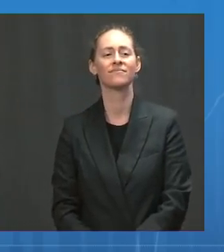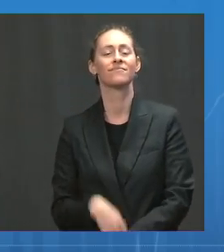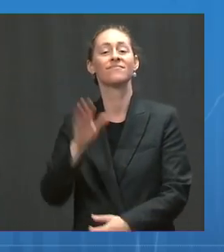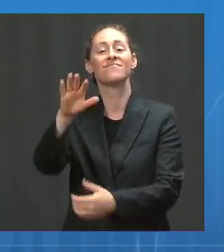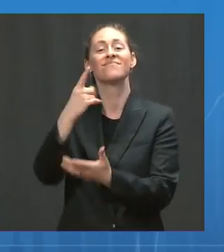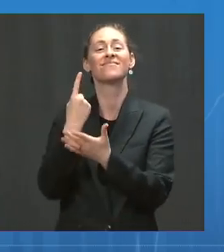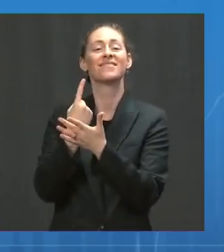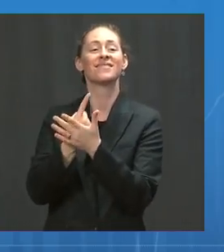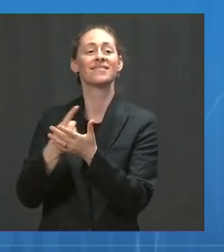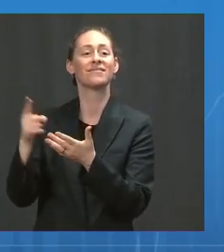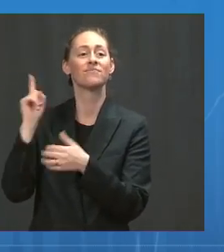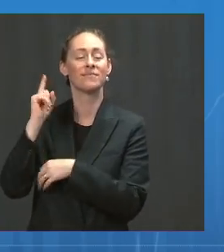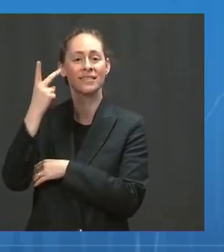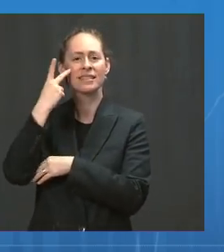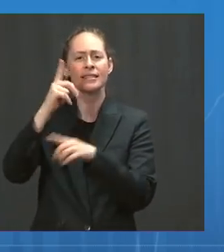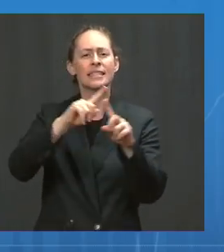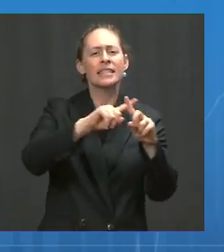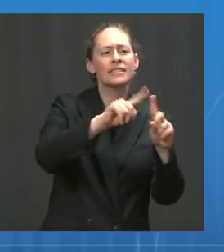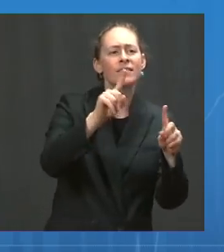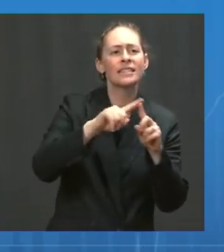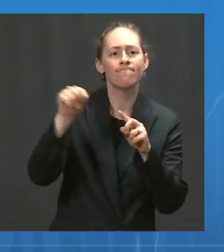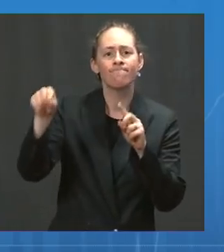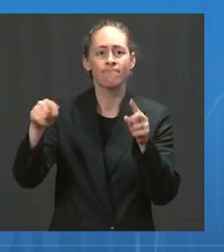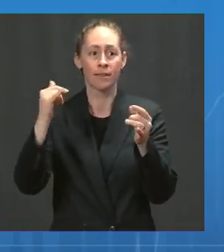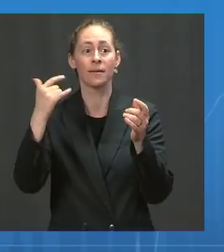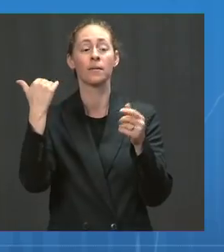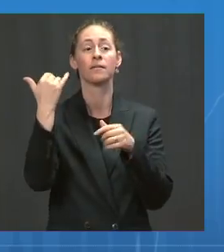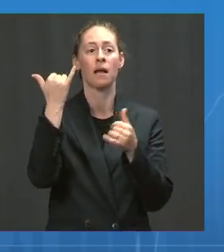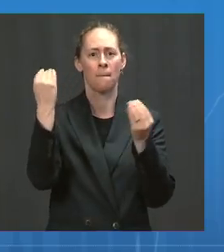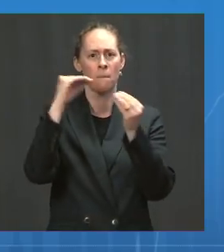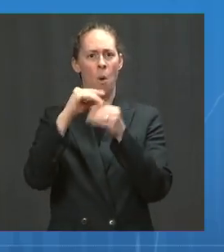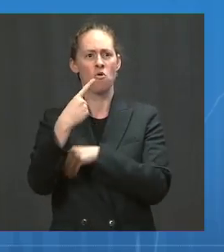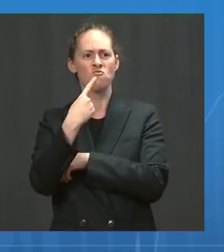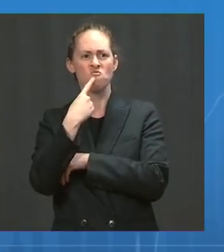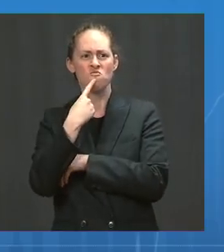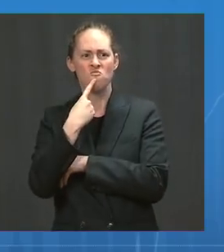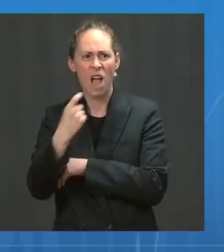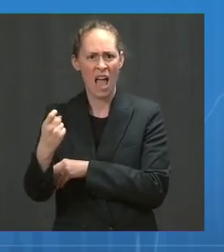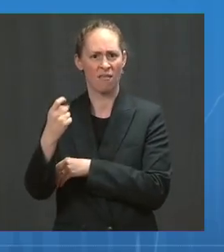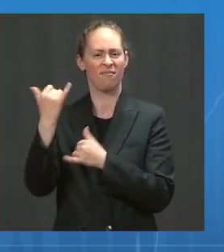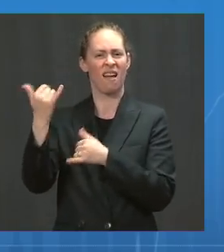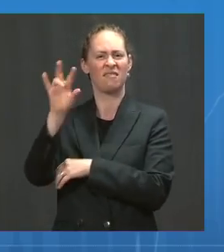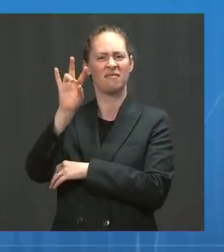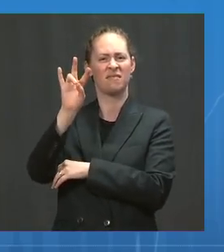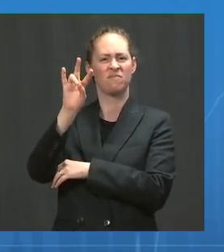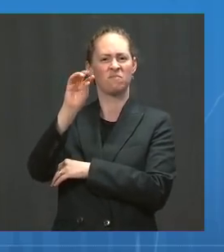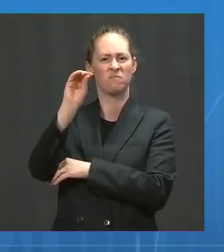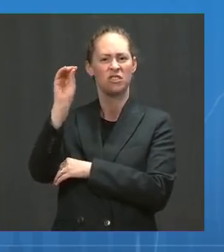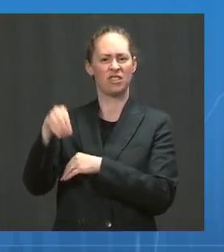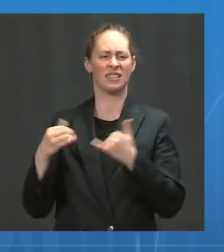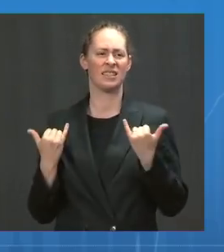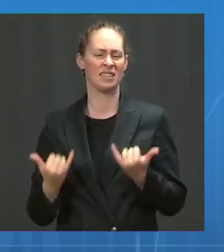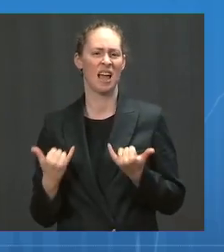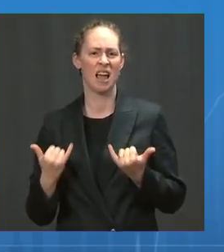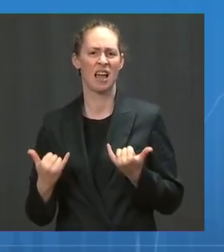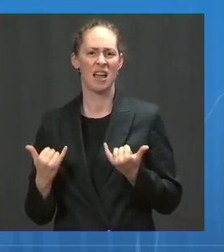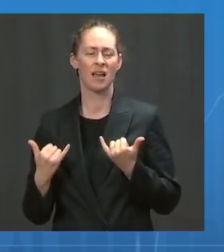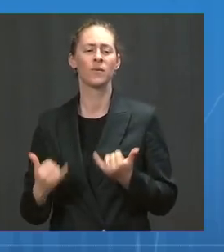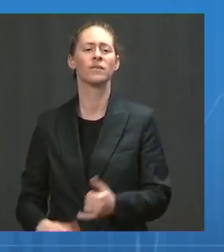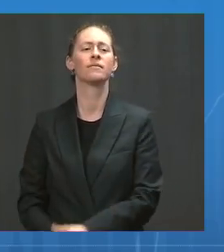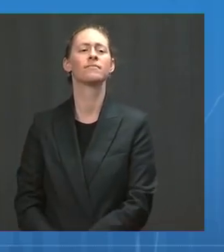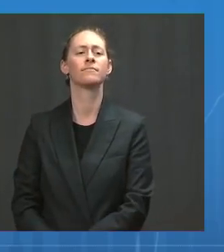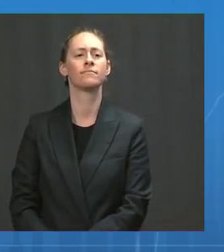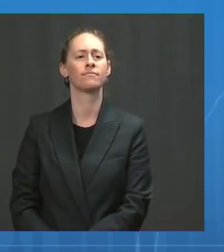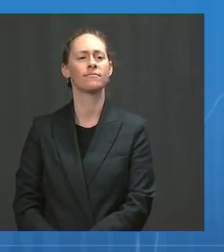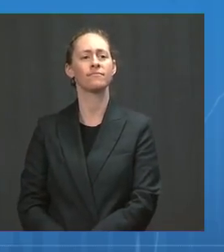transmission risk in the red, and 7 percent of counties have moved into substantial risk in the orange. Those counties